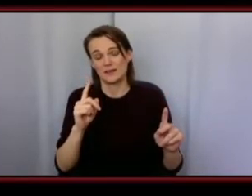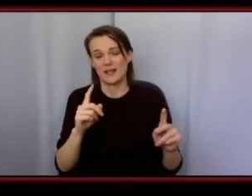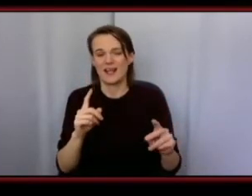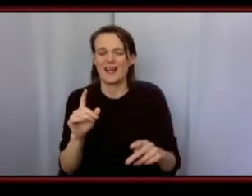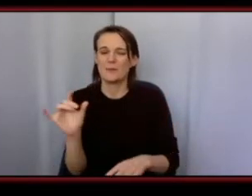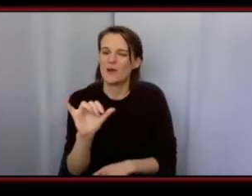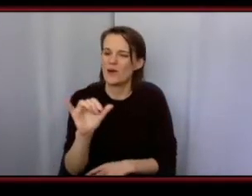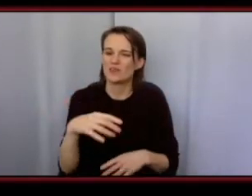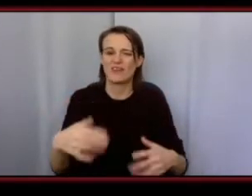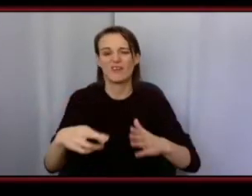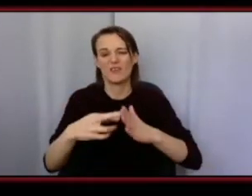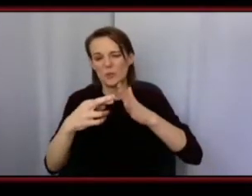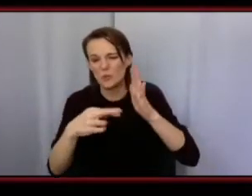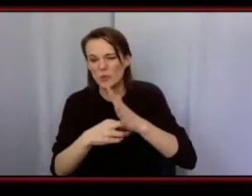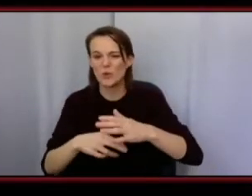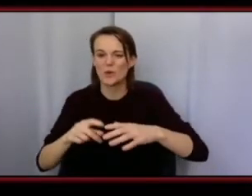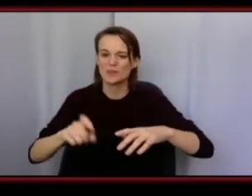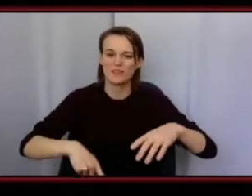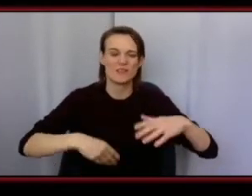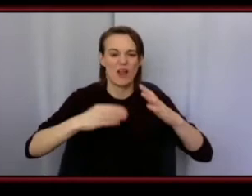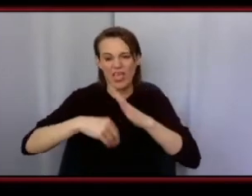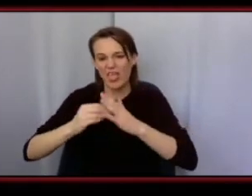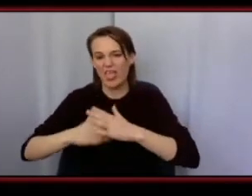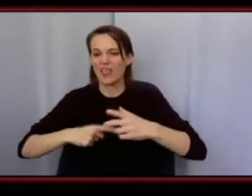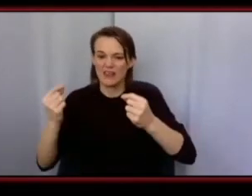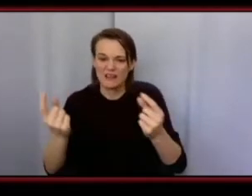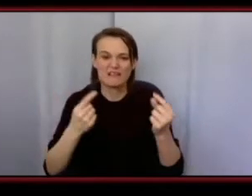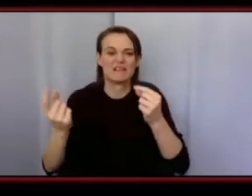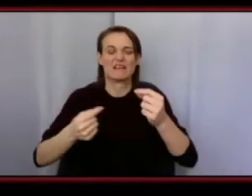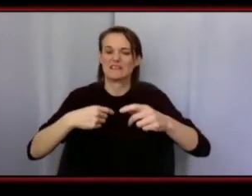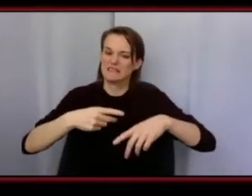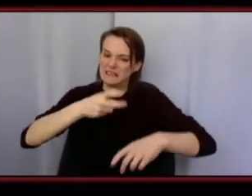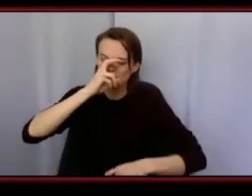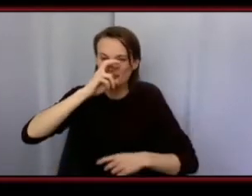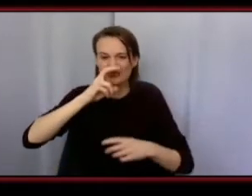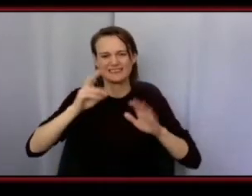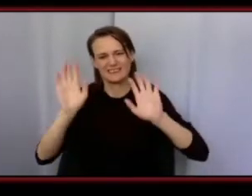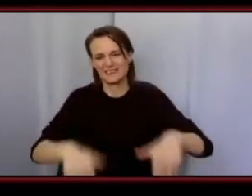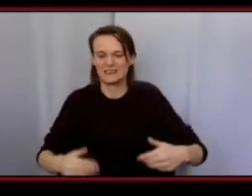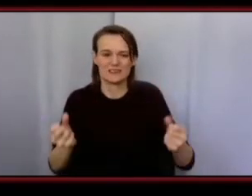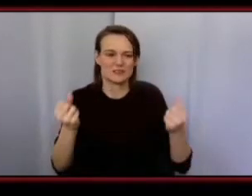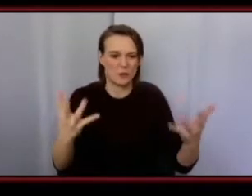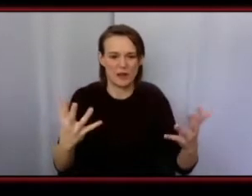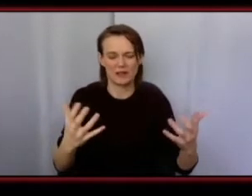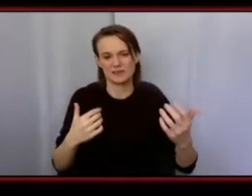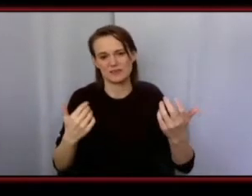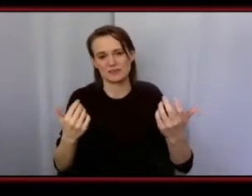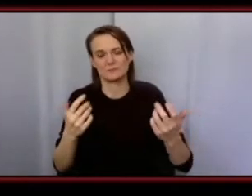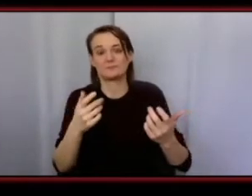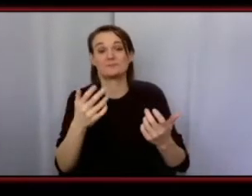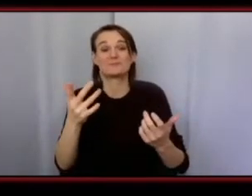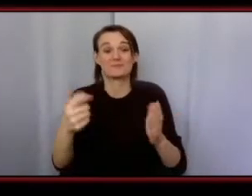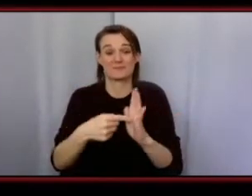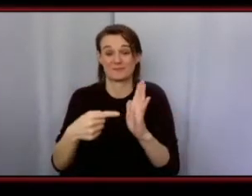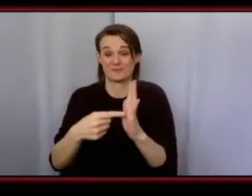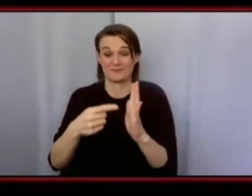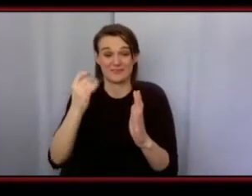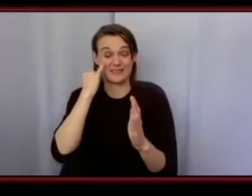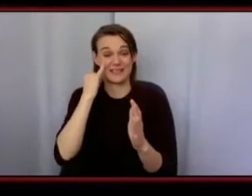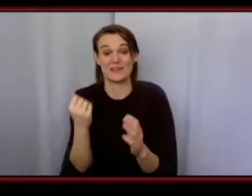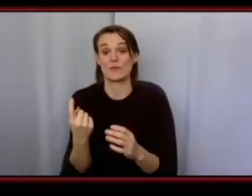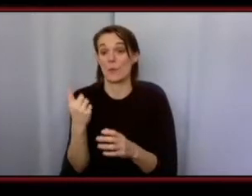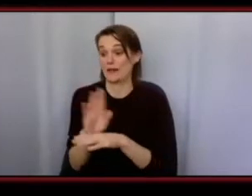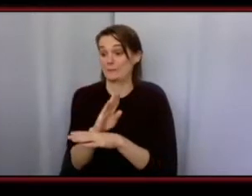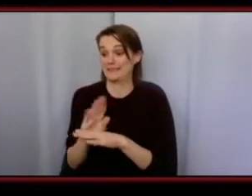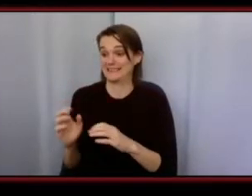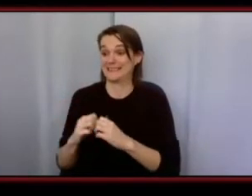that you got to jump through like that's why that's that's like some of the things is like so many hoops that you got to jump through so it's like for example like if you have one failed